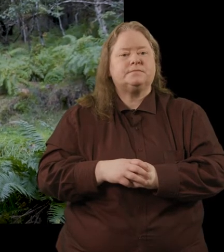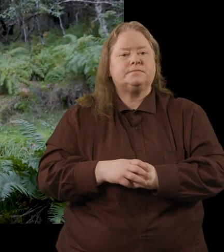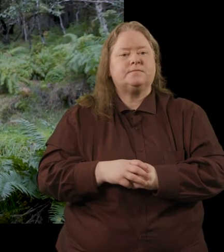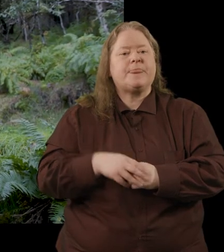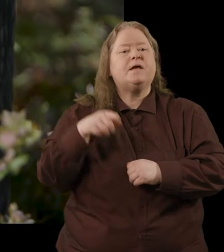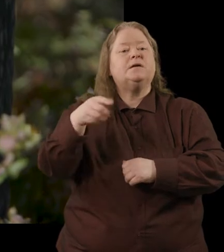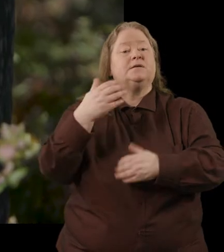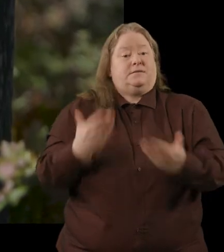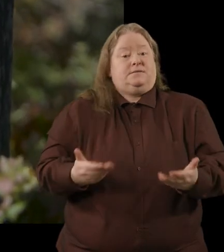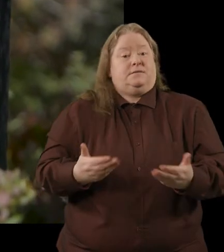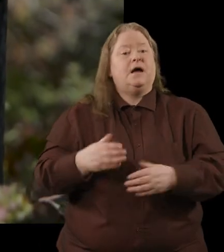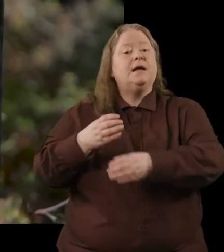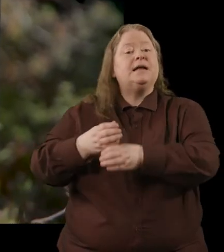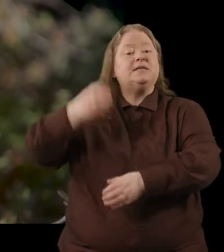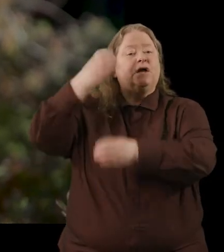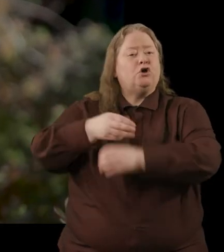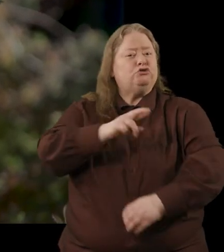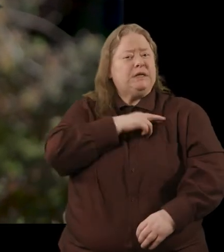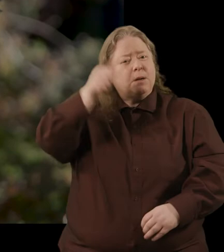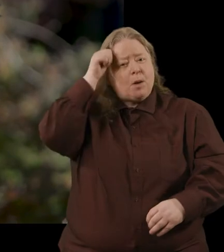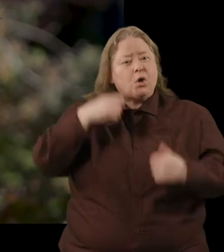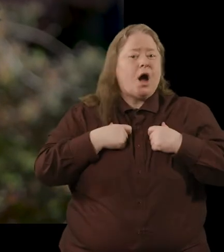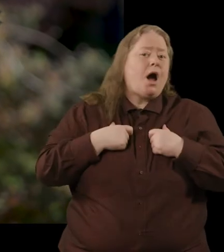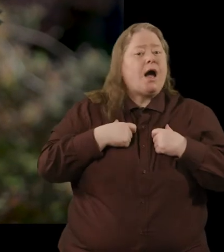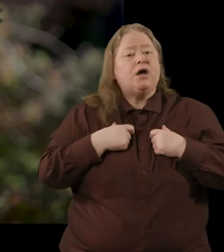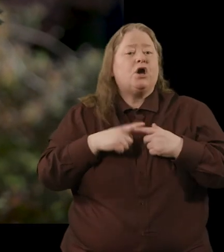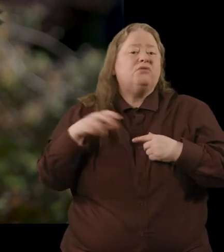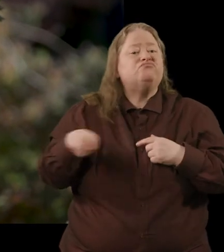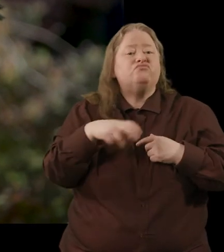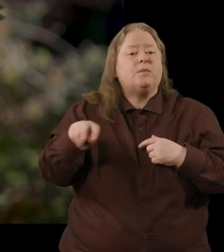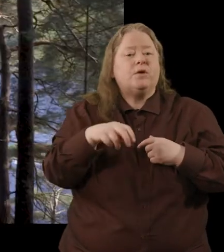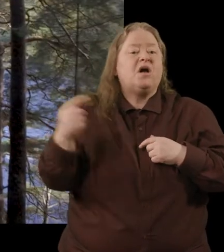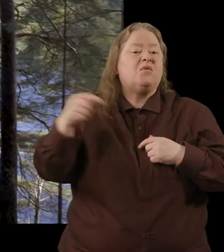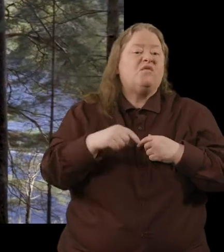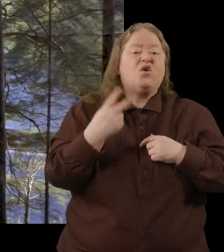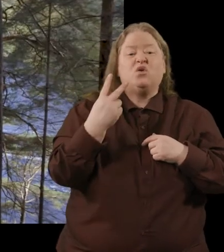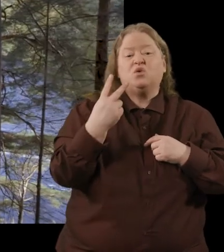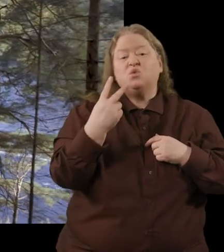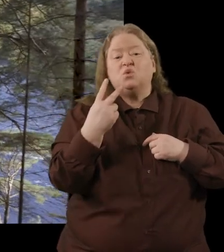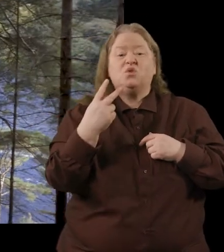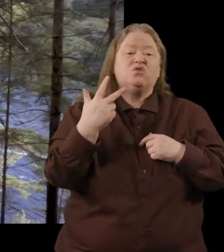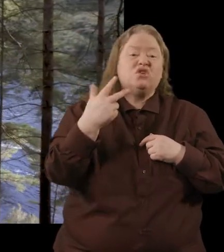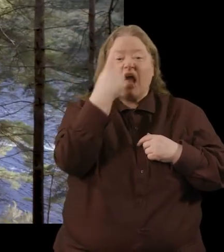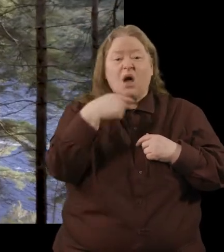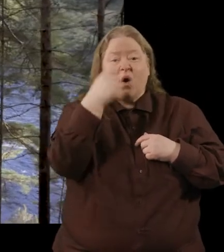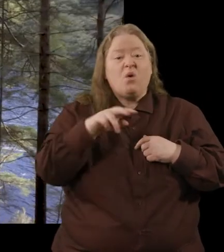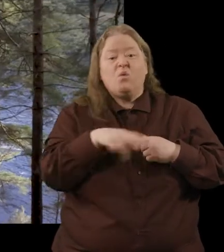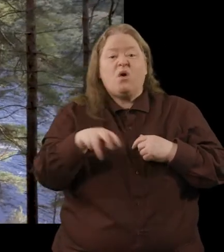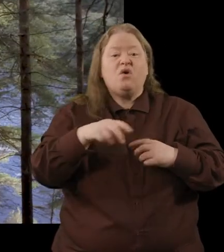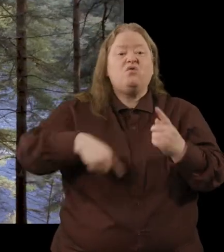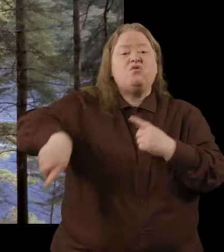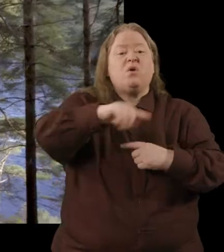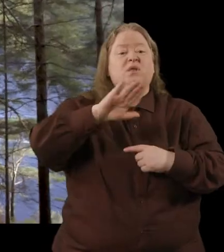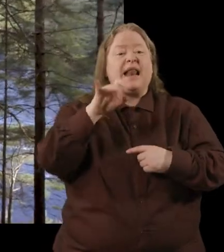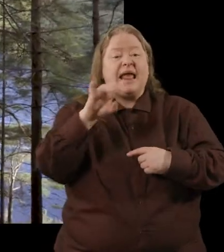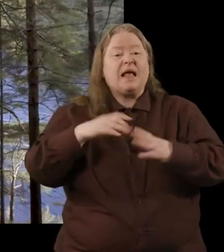These days, Glendalough is really popular with hikers and ramblers. They might come here for a two or three hour walk around the lakes and the